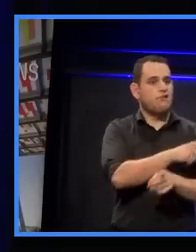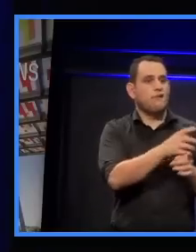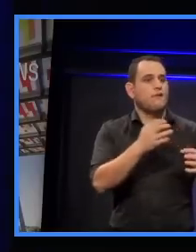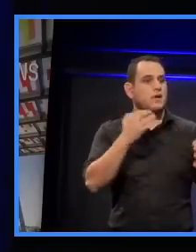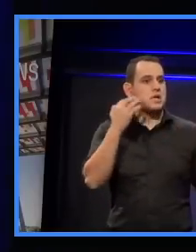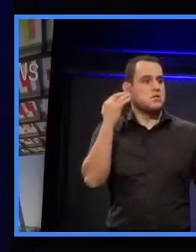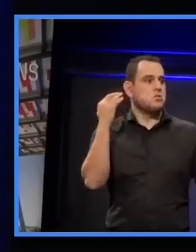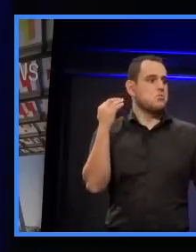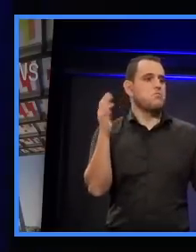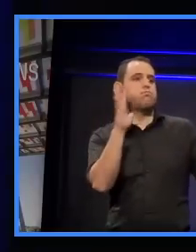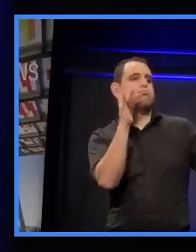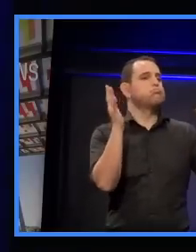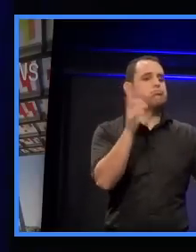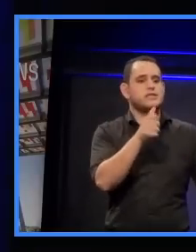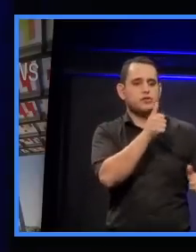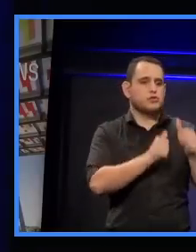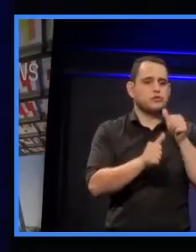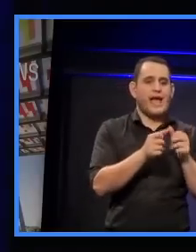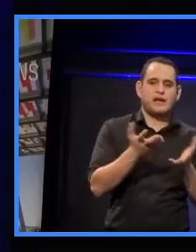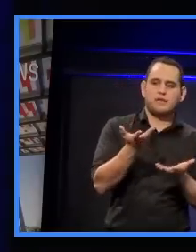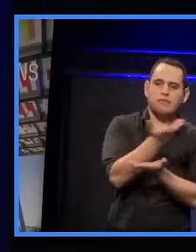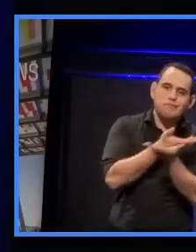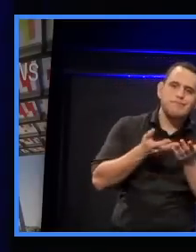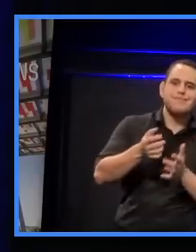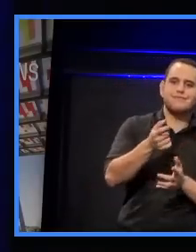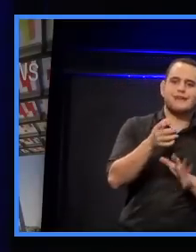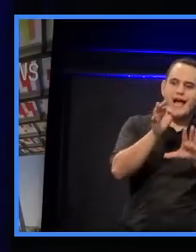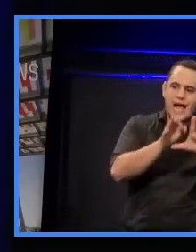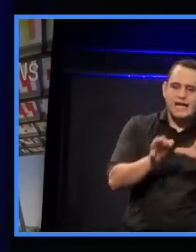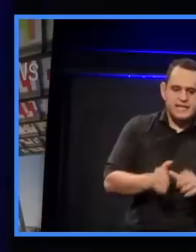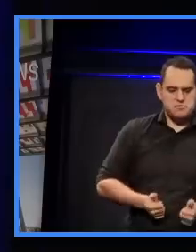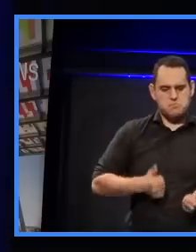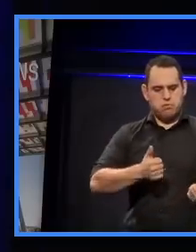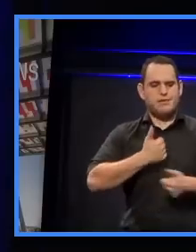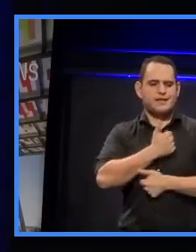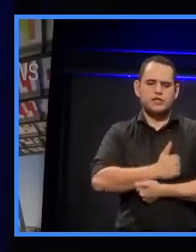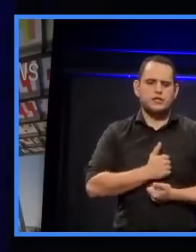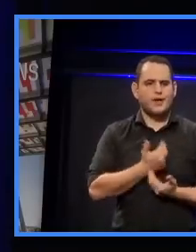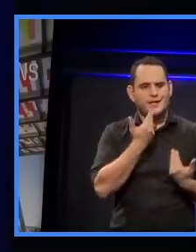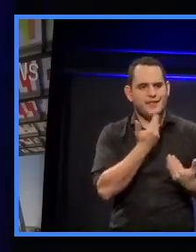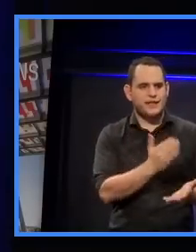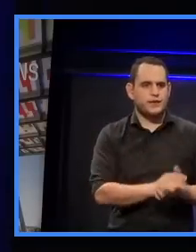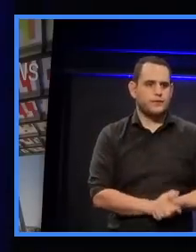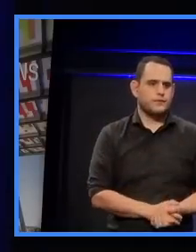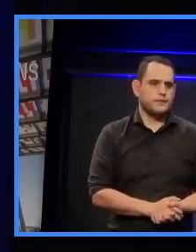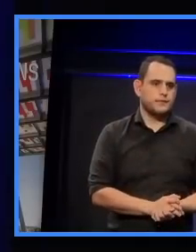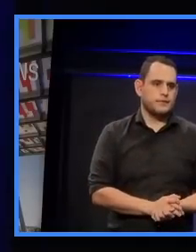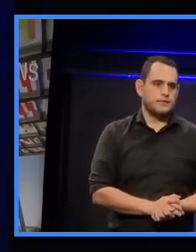drinks and engage in some architectural dialogue and pleasure. So, thank you.